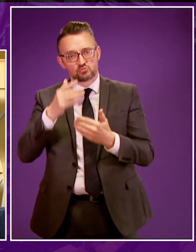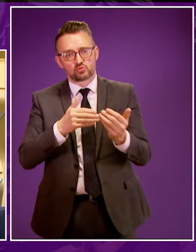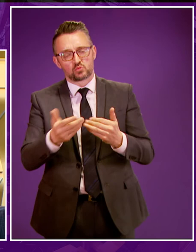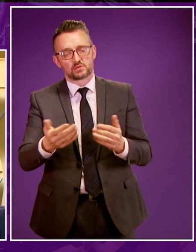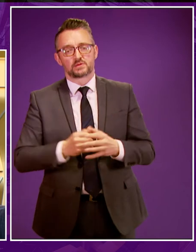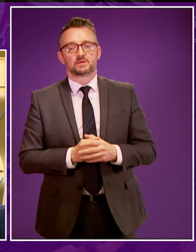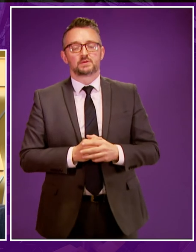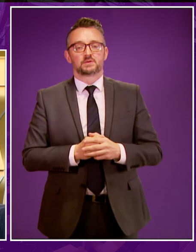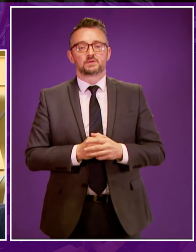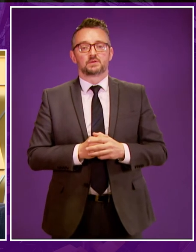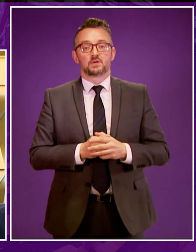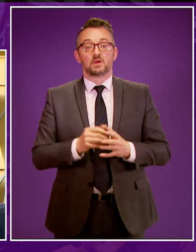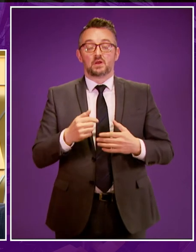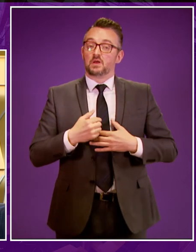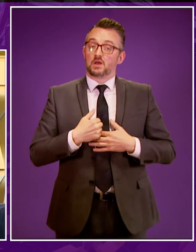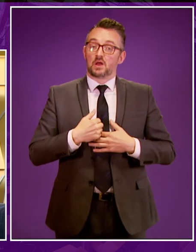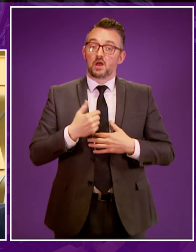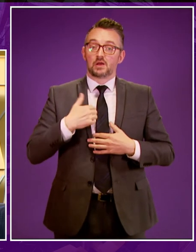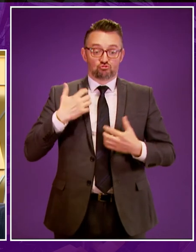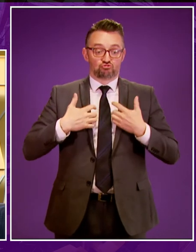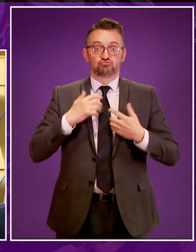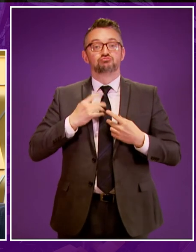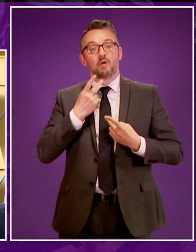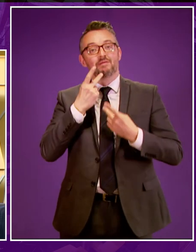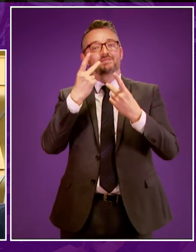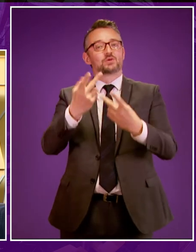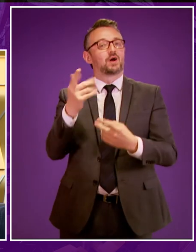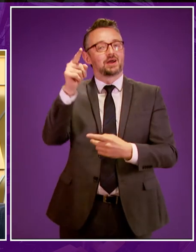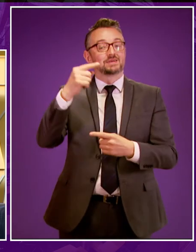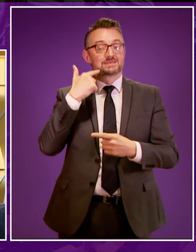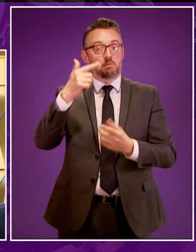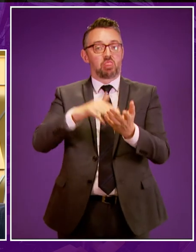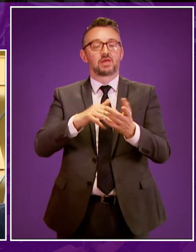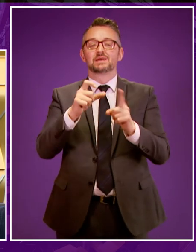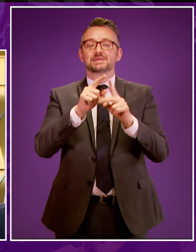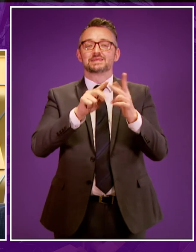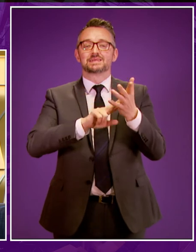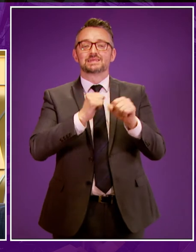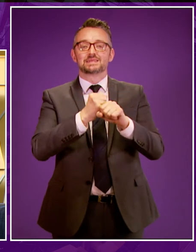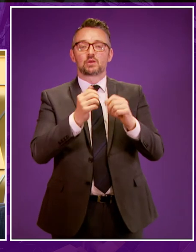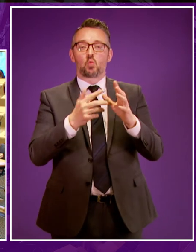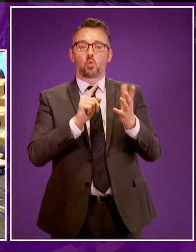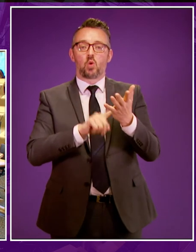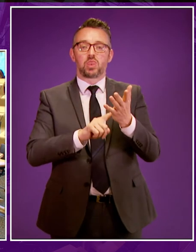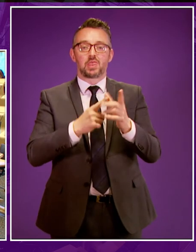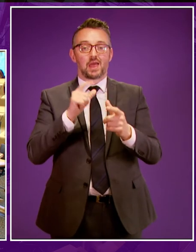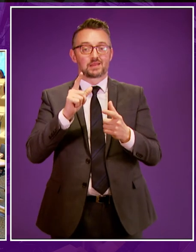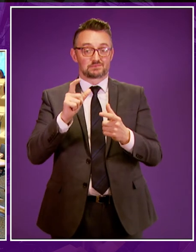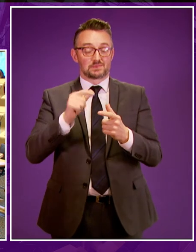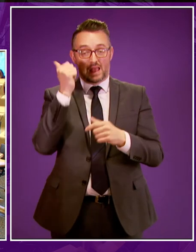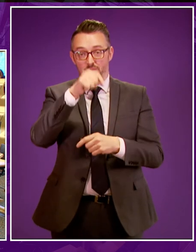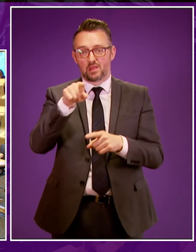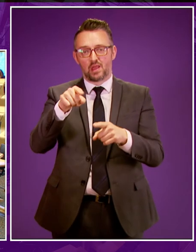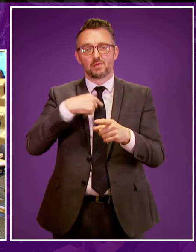Minister Well I look forward to visiting Dingwall Academy next month who Marie Todd has assiduously highlighted